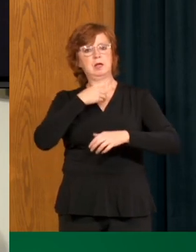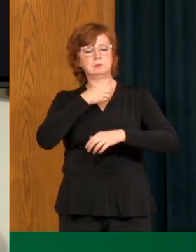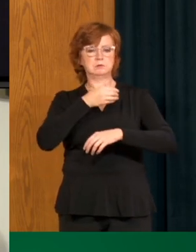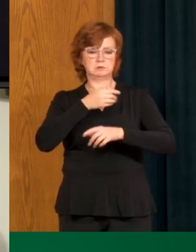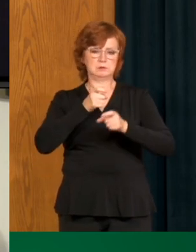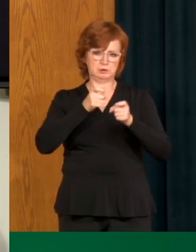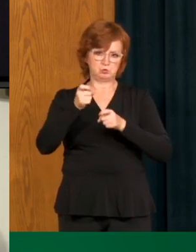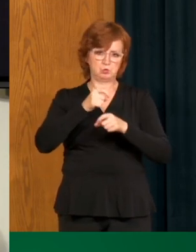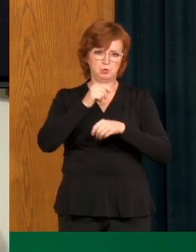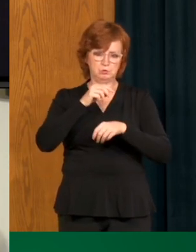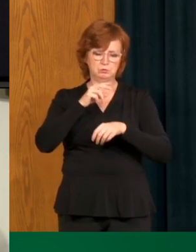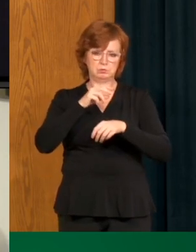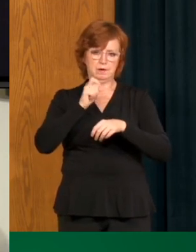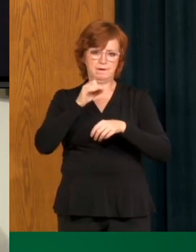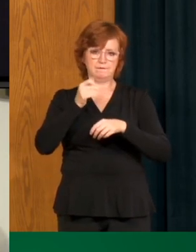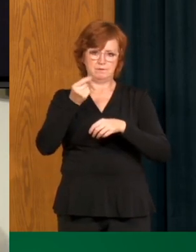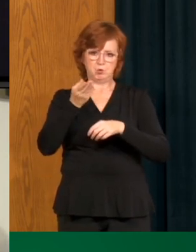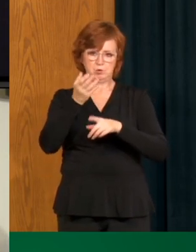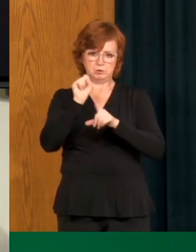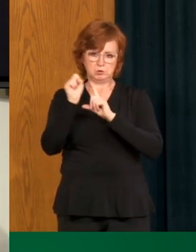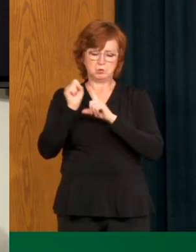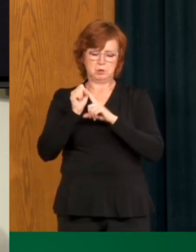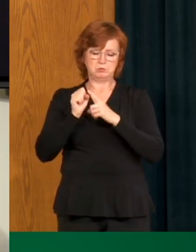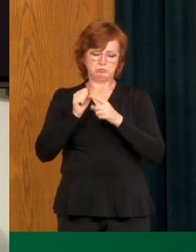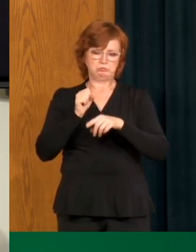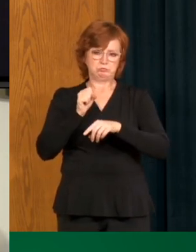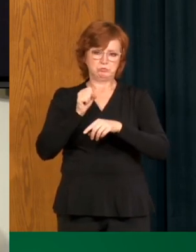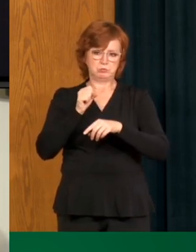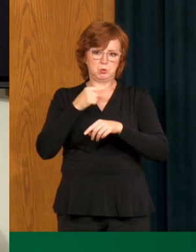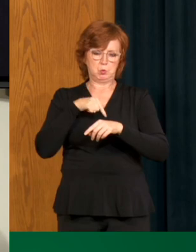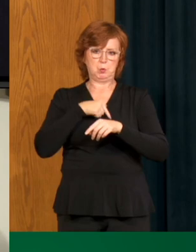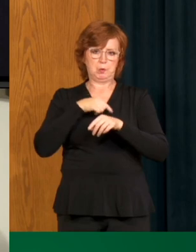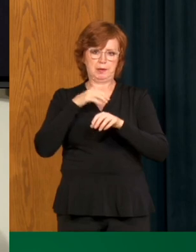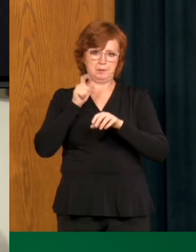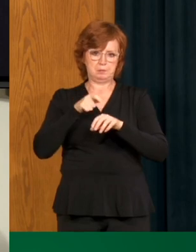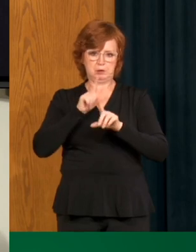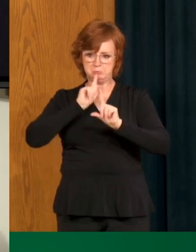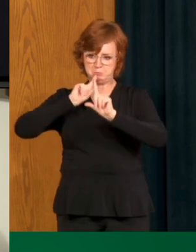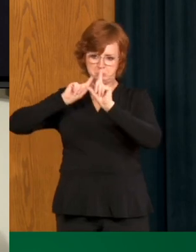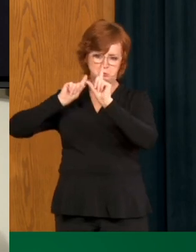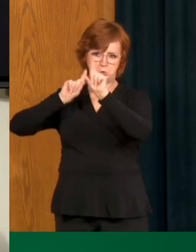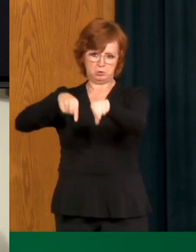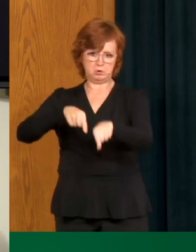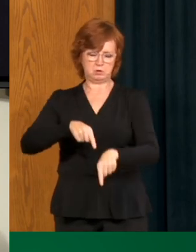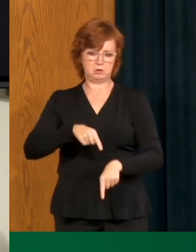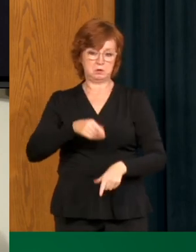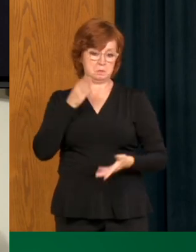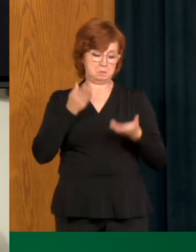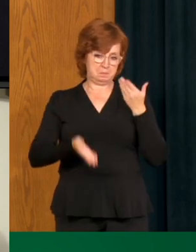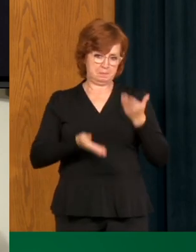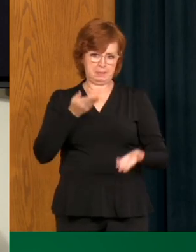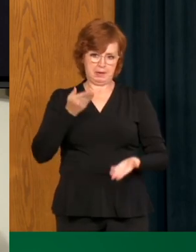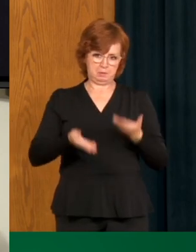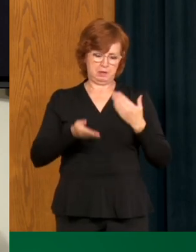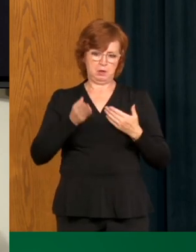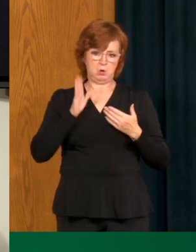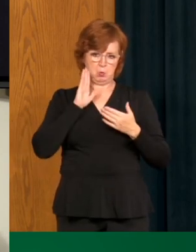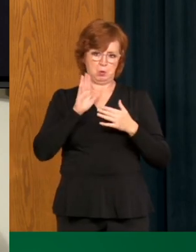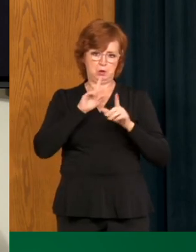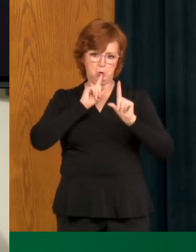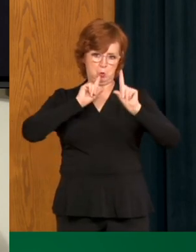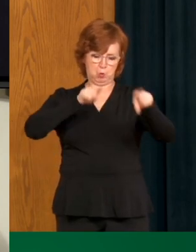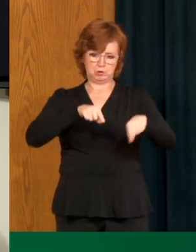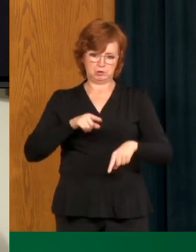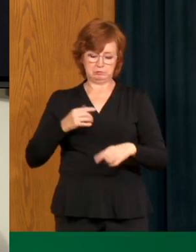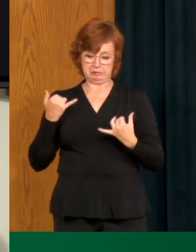possibly those powers may be, may be, may have to, uh, be utilized. Um, in saying that, uh, we have had far